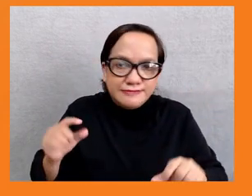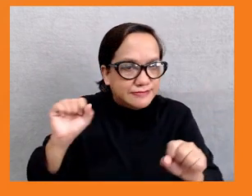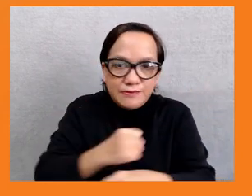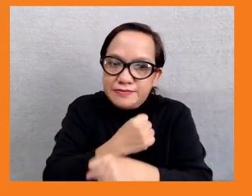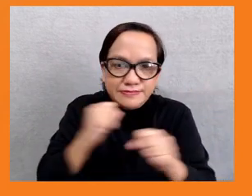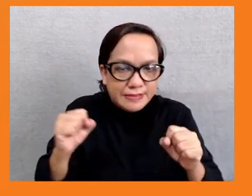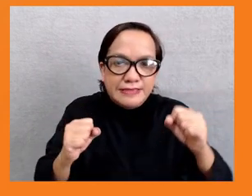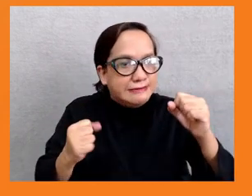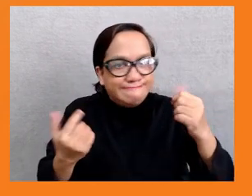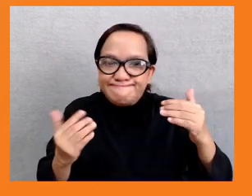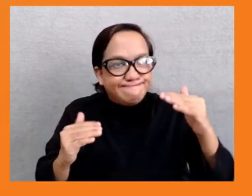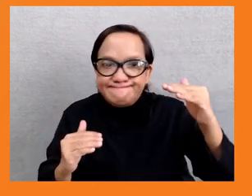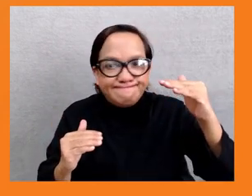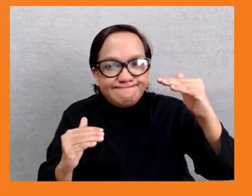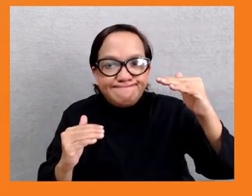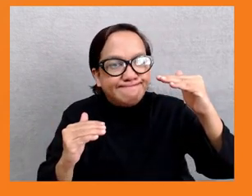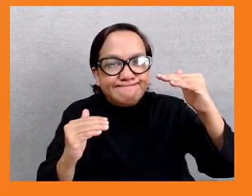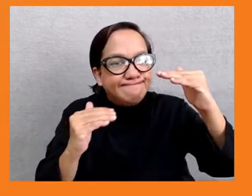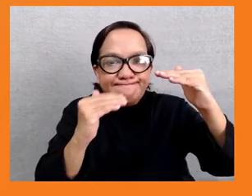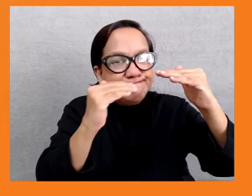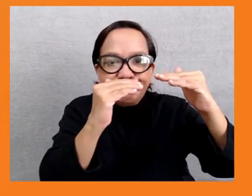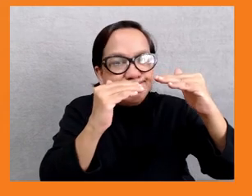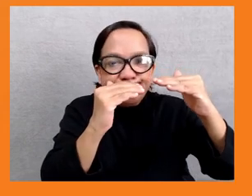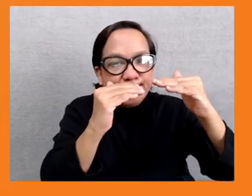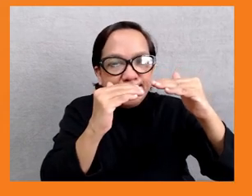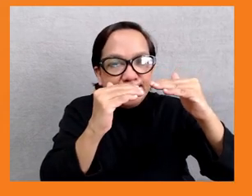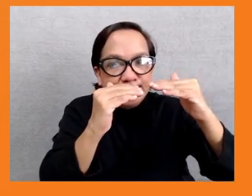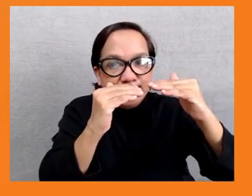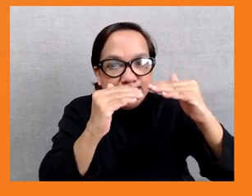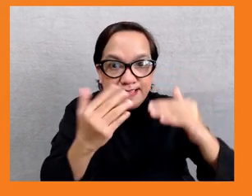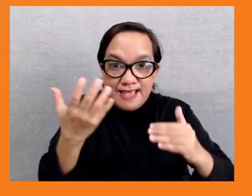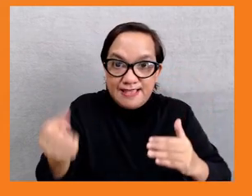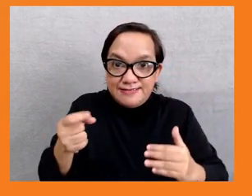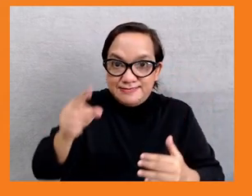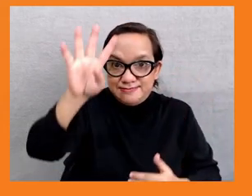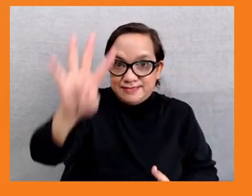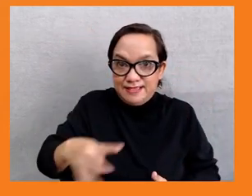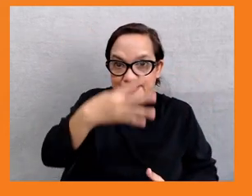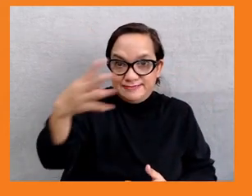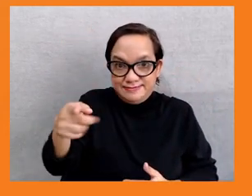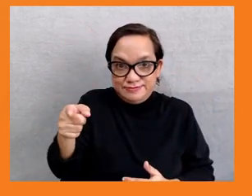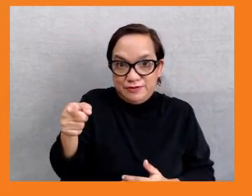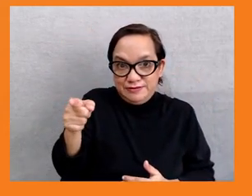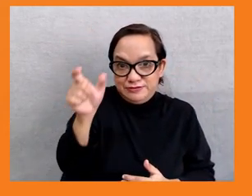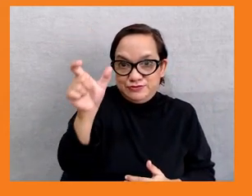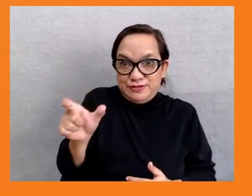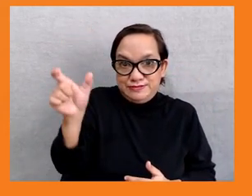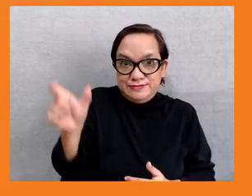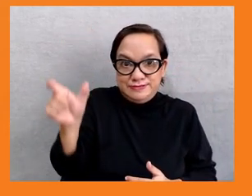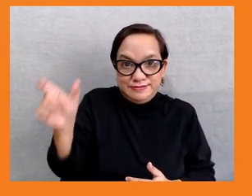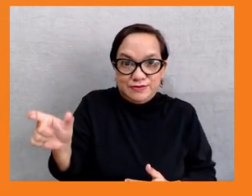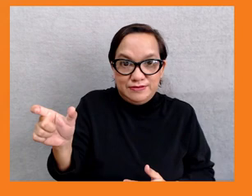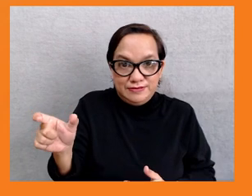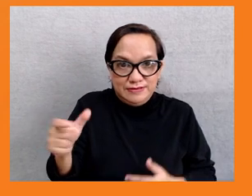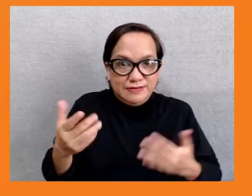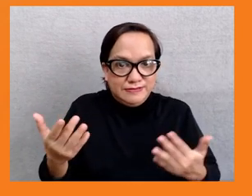tables below this, you can see that the worst inequality produced by the market before governments begin to intervene to combat it is in